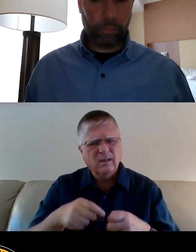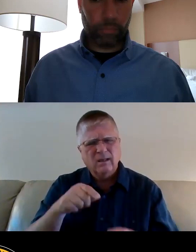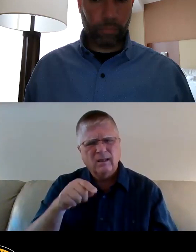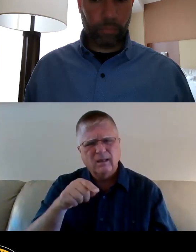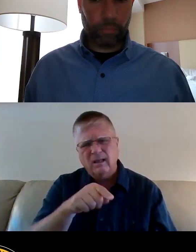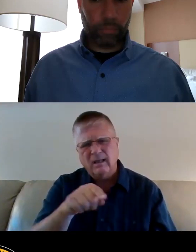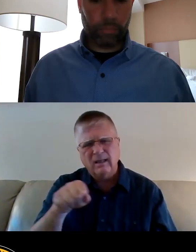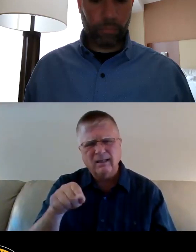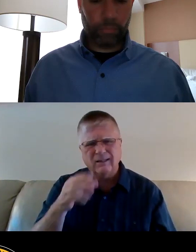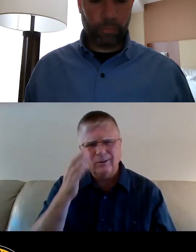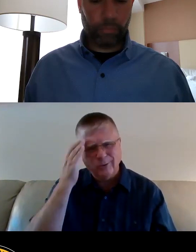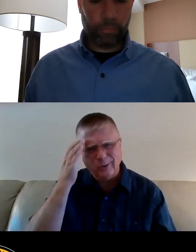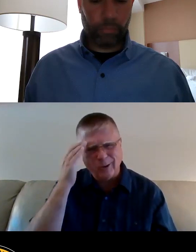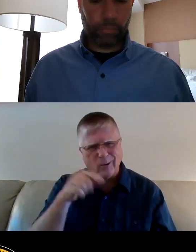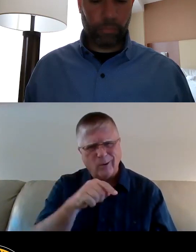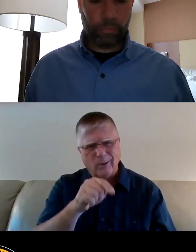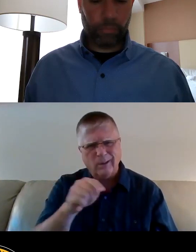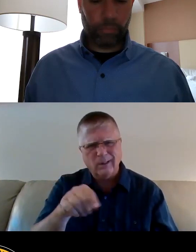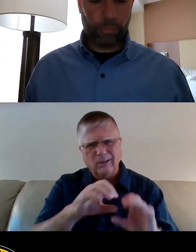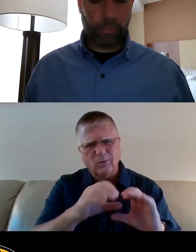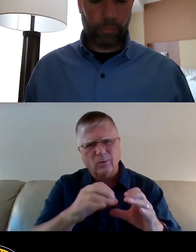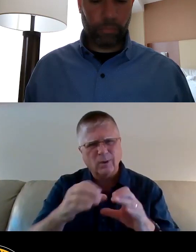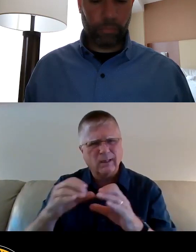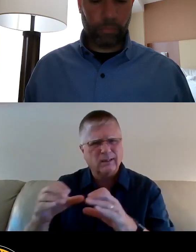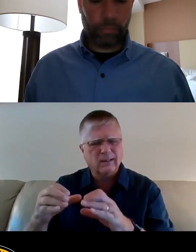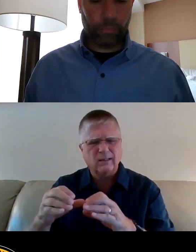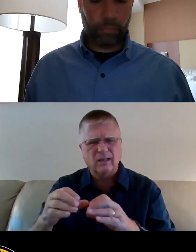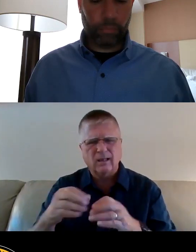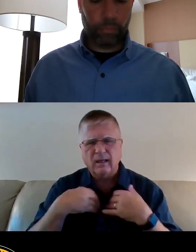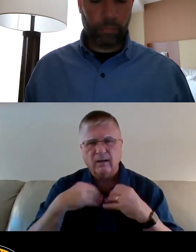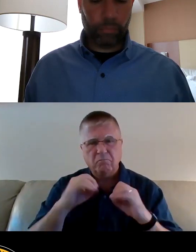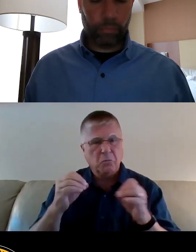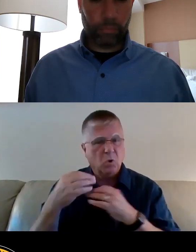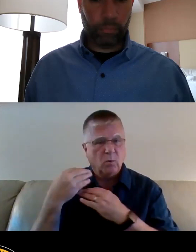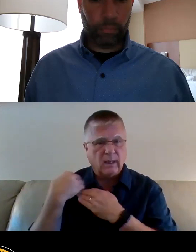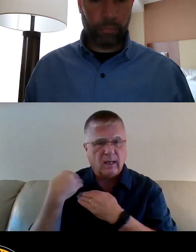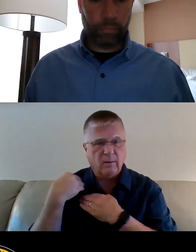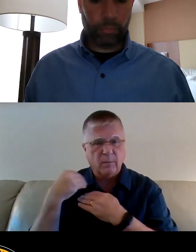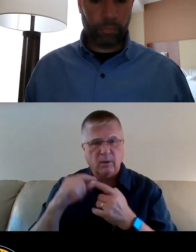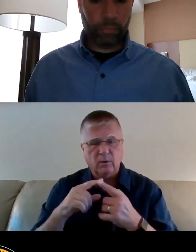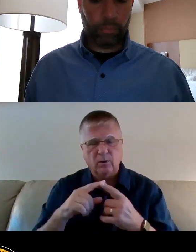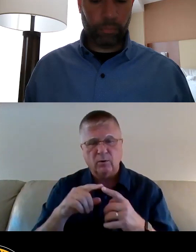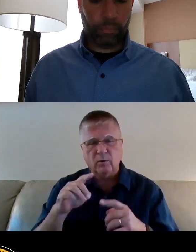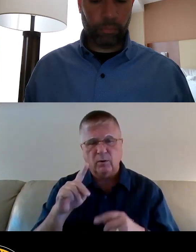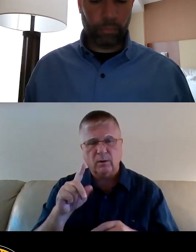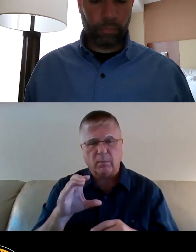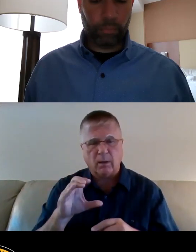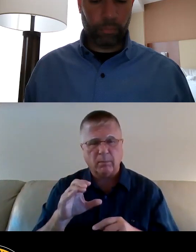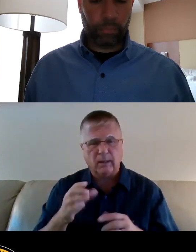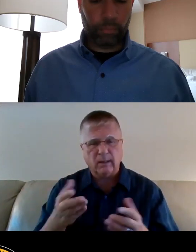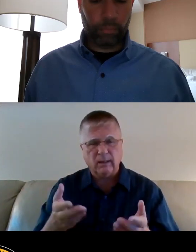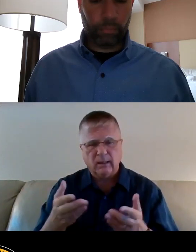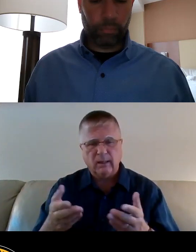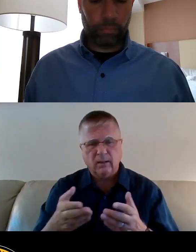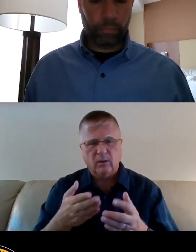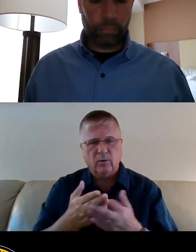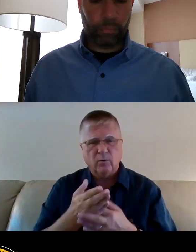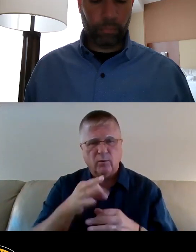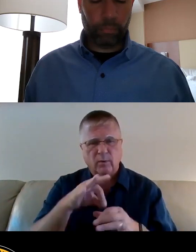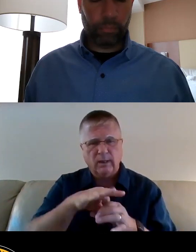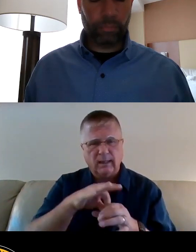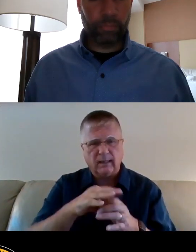you know, organizations have no accountability to the public through any elected representative.